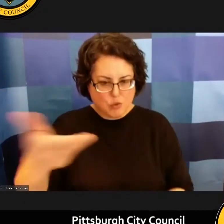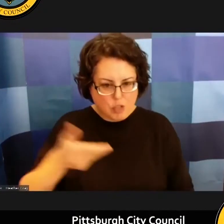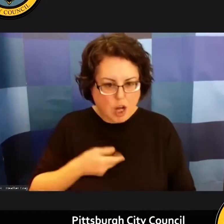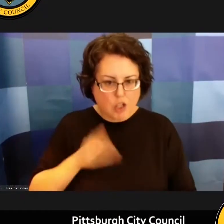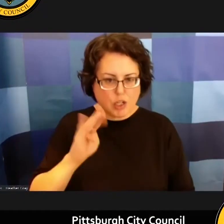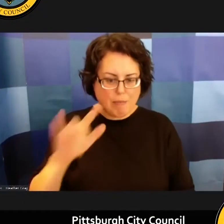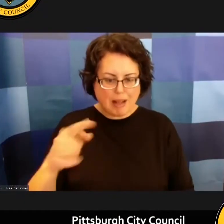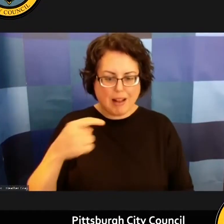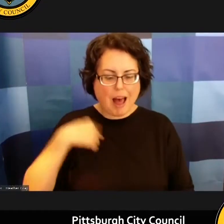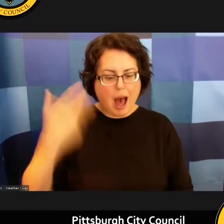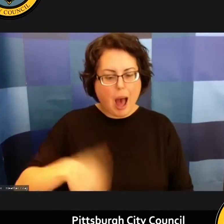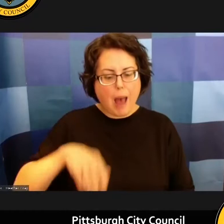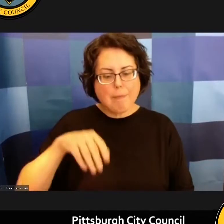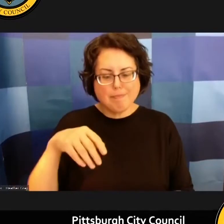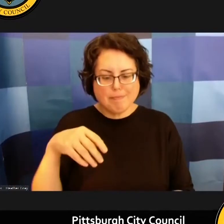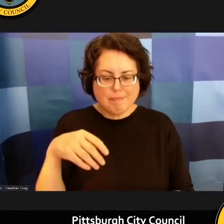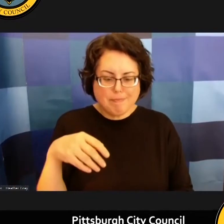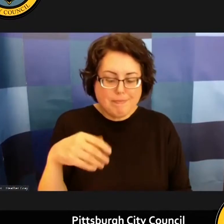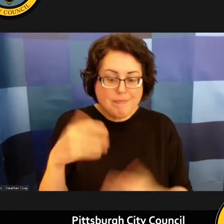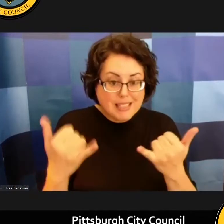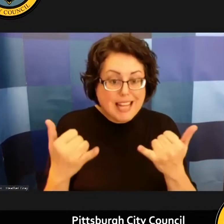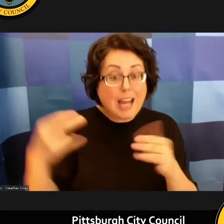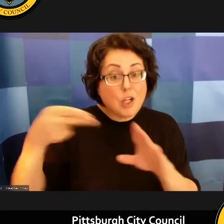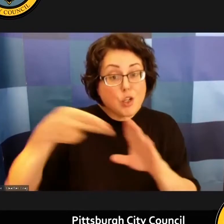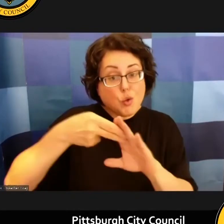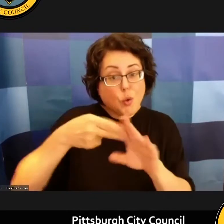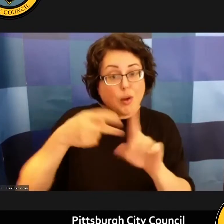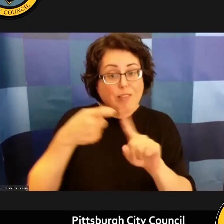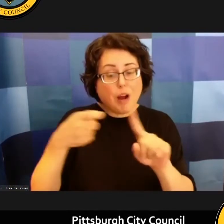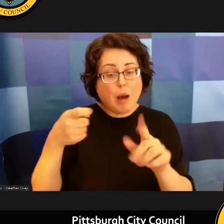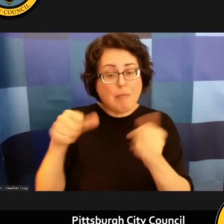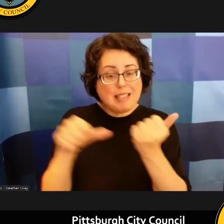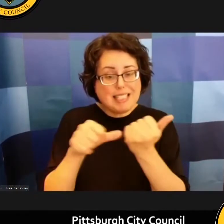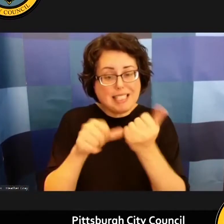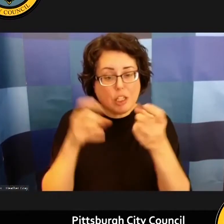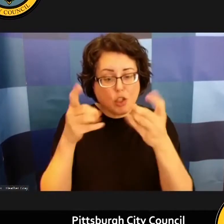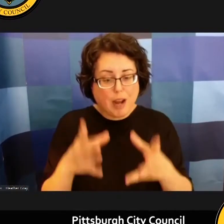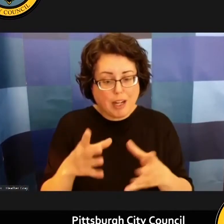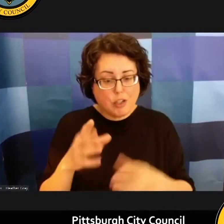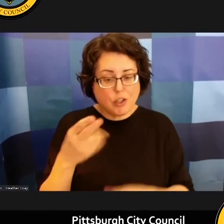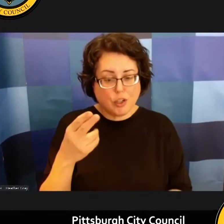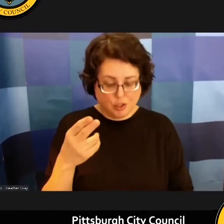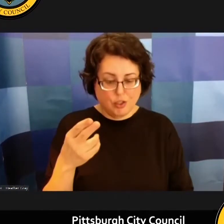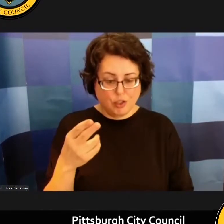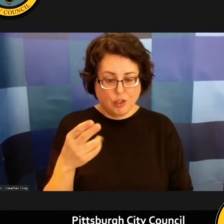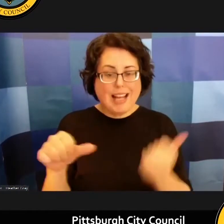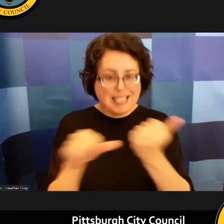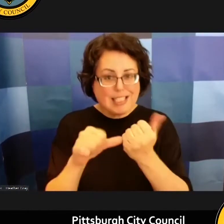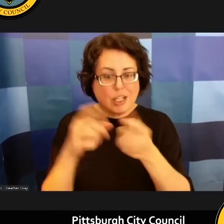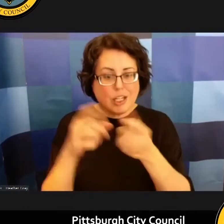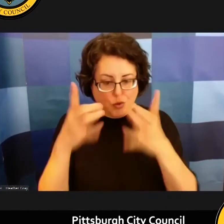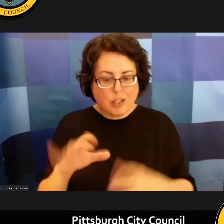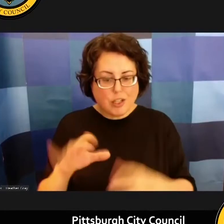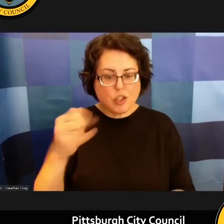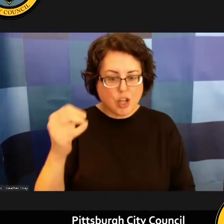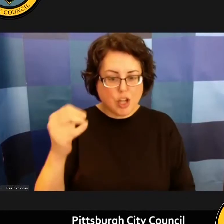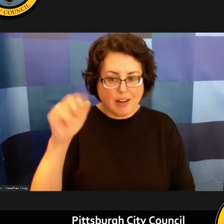joined today uh by assistant director uh or yeah by assistant director jennifer gula um